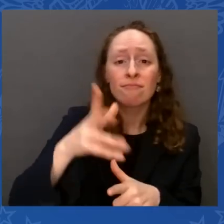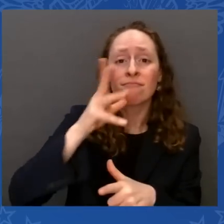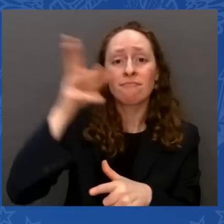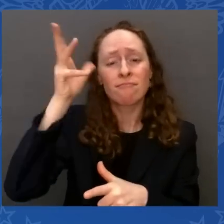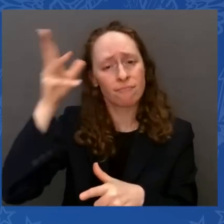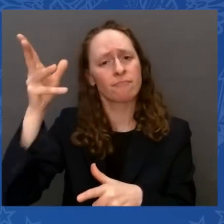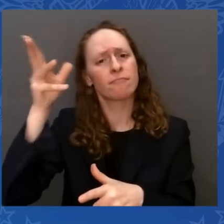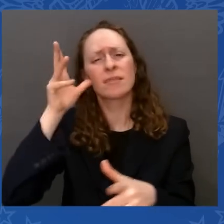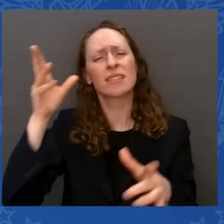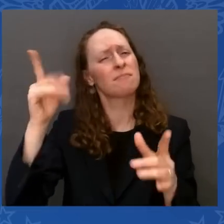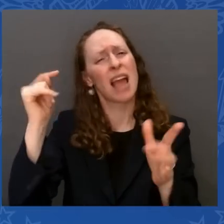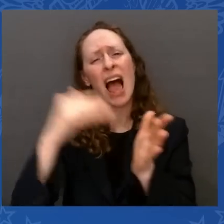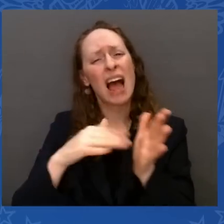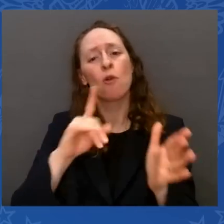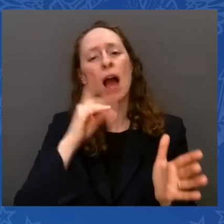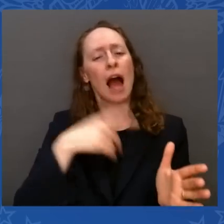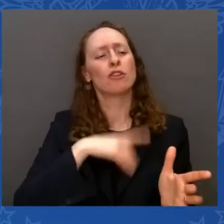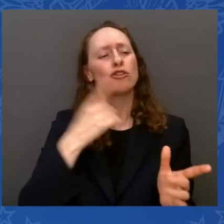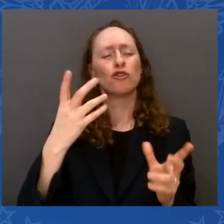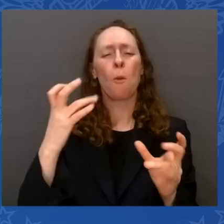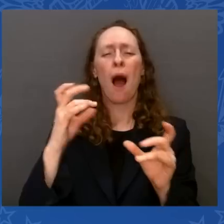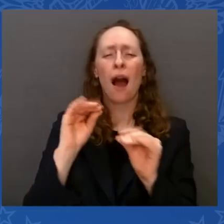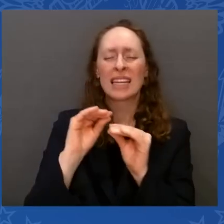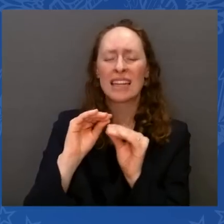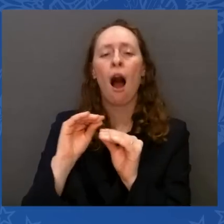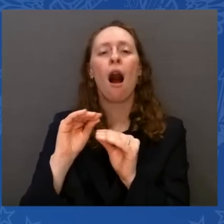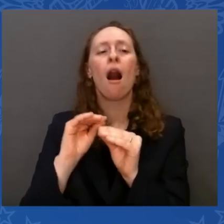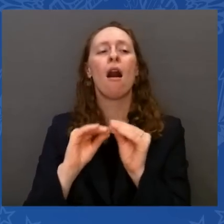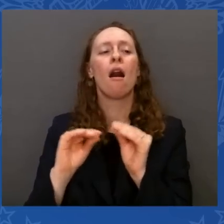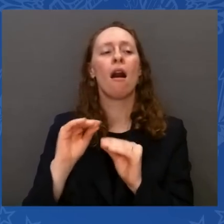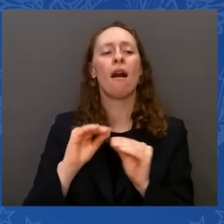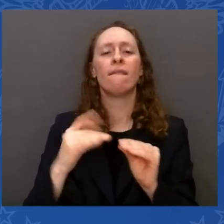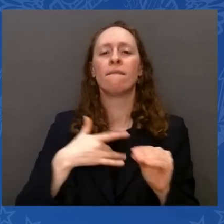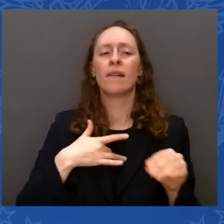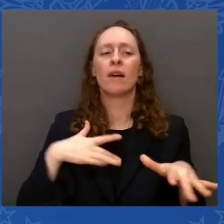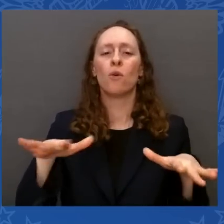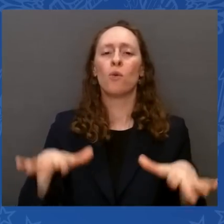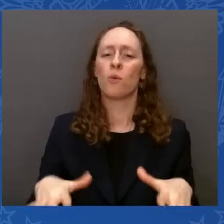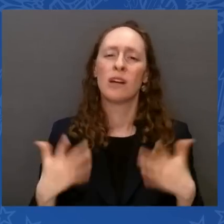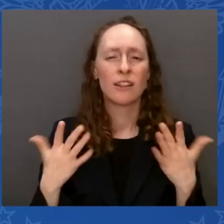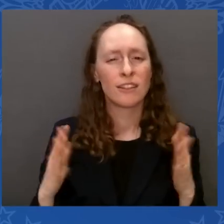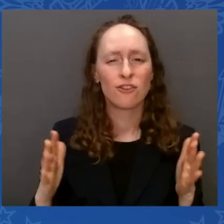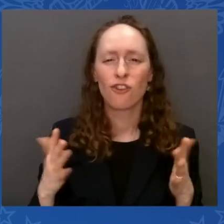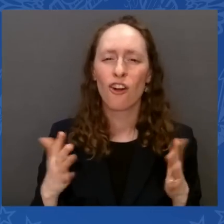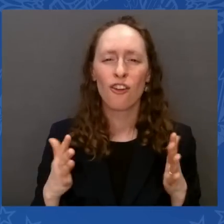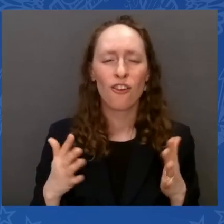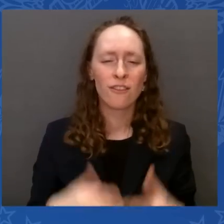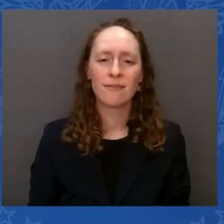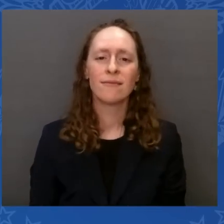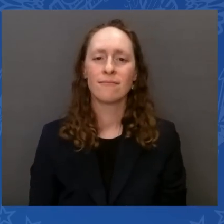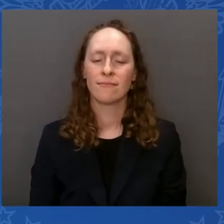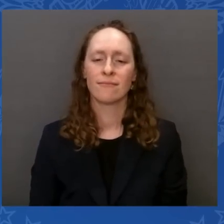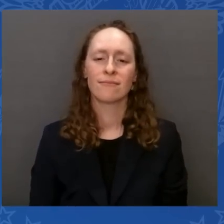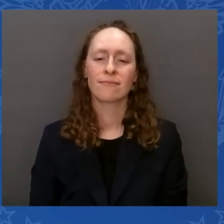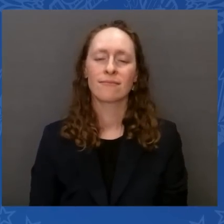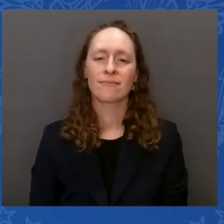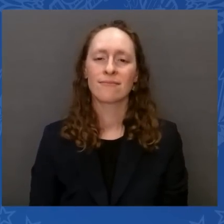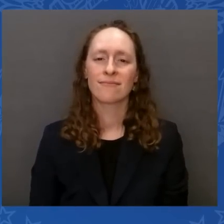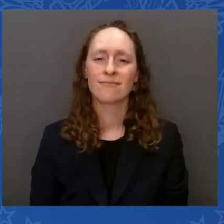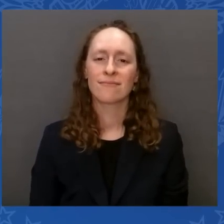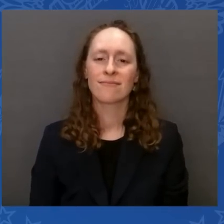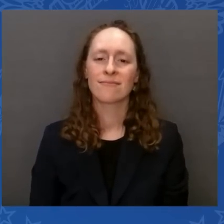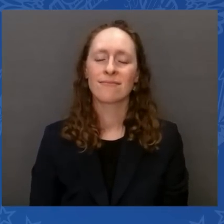Well, that's what you've done. You've provided breathing room to an awful lot of people like my dad and the house I grew up in. So, I want to thank you all.